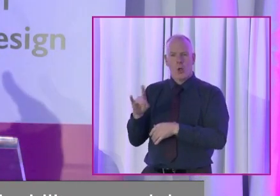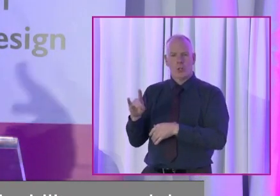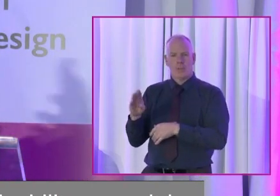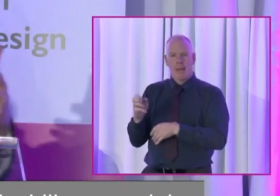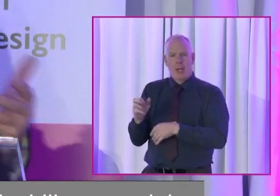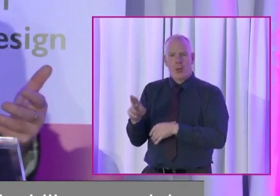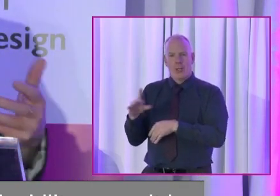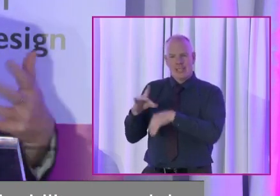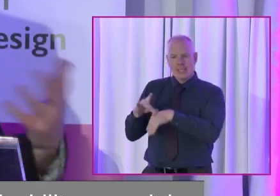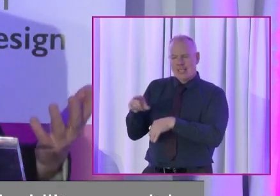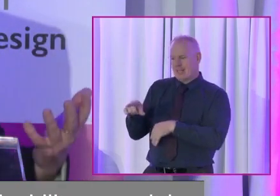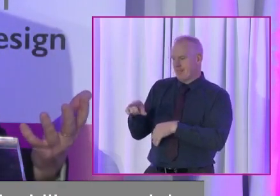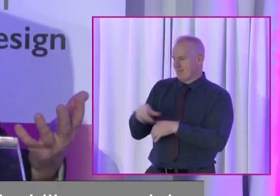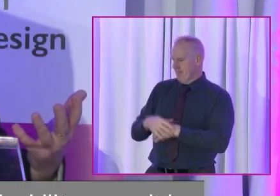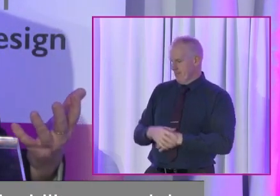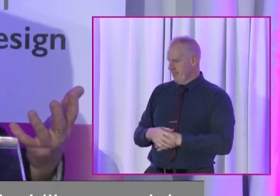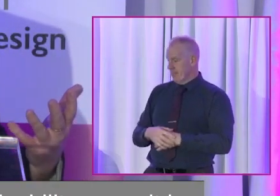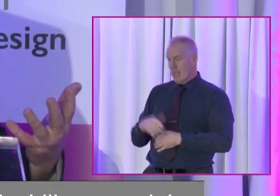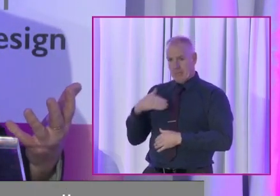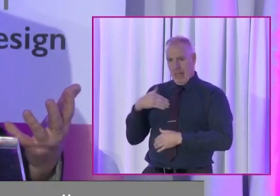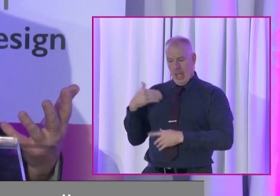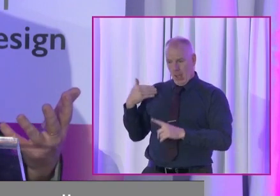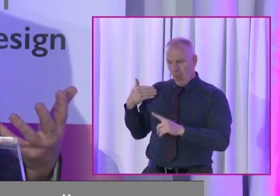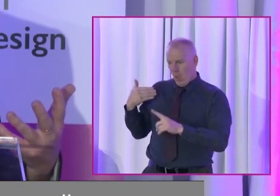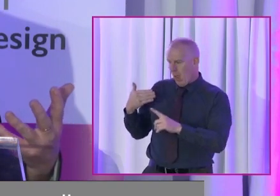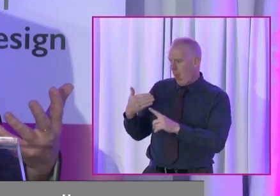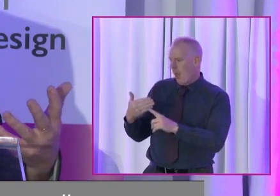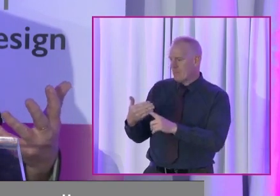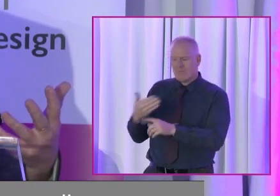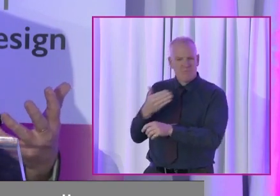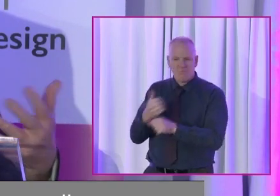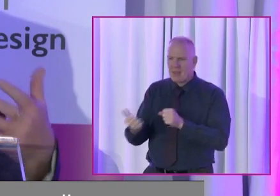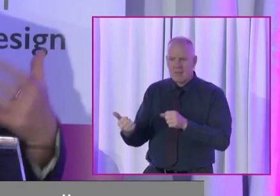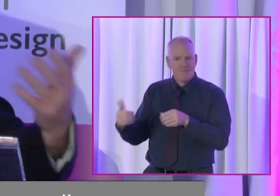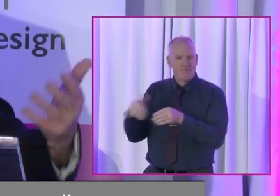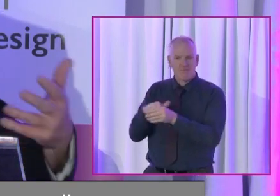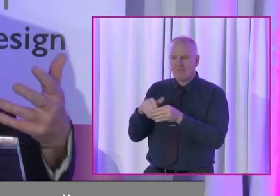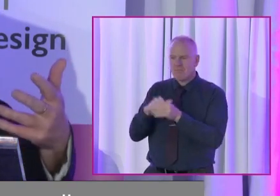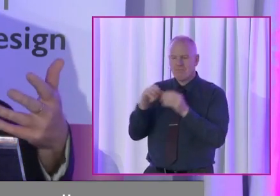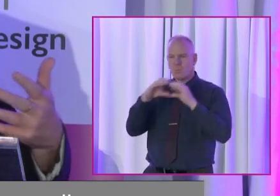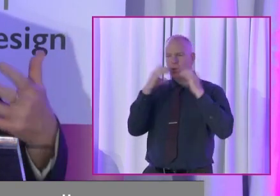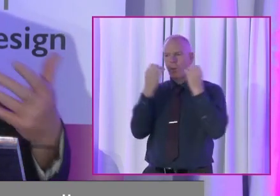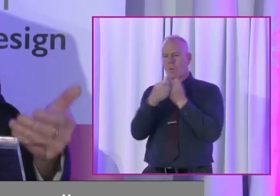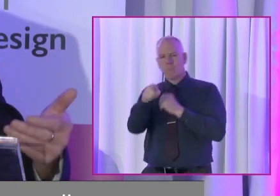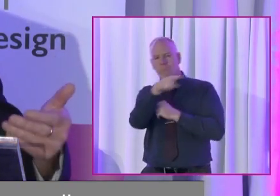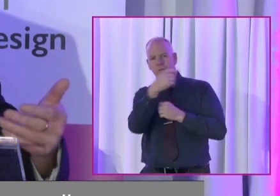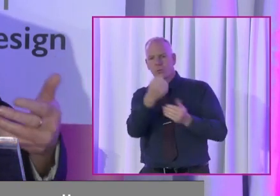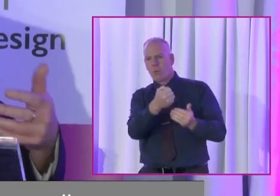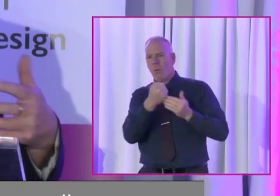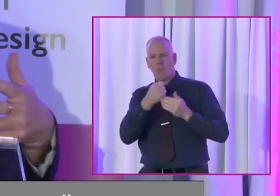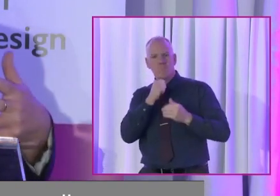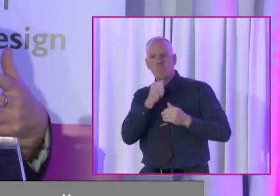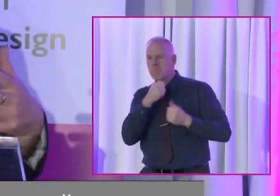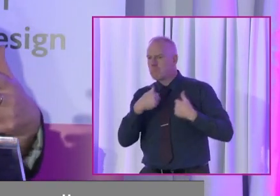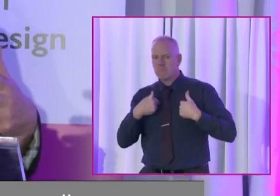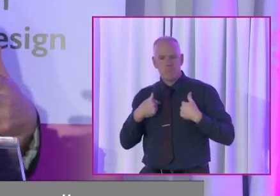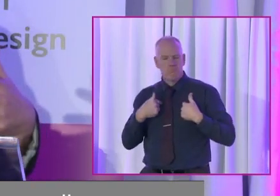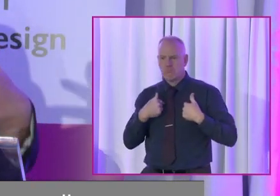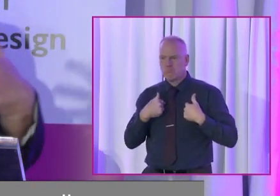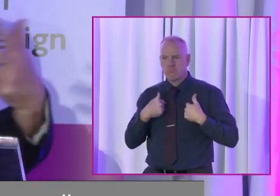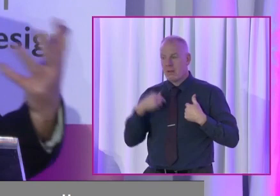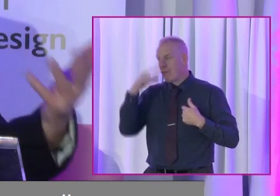So in our journey, I never was part of a community of support. Like for example,